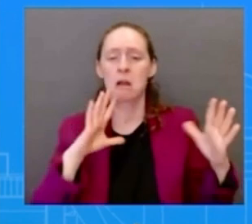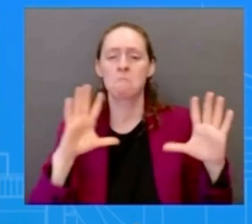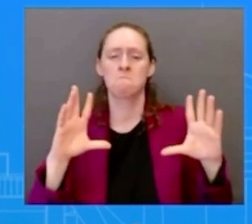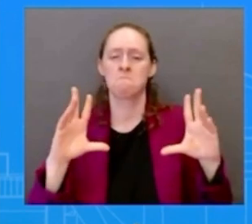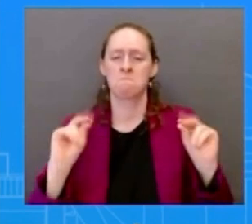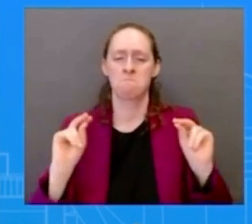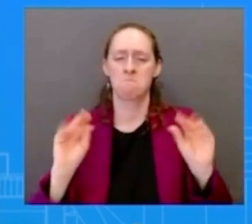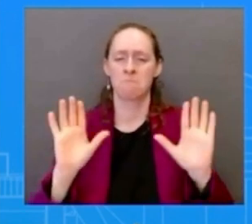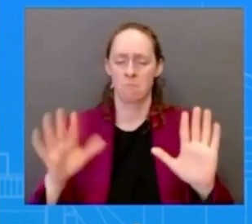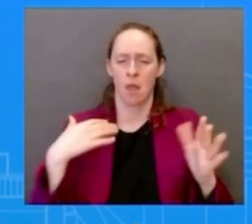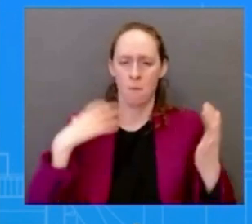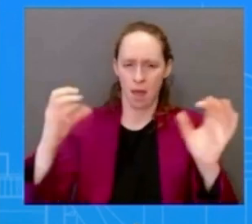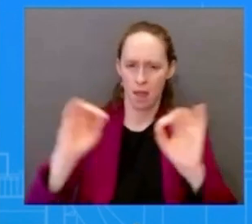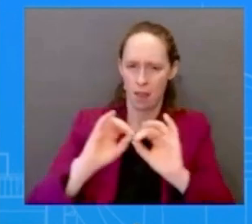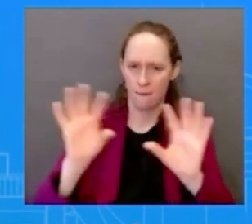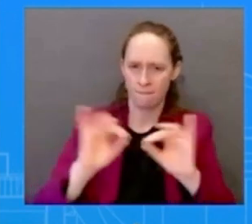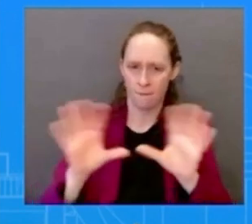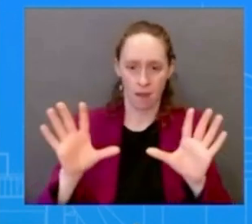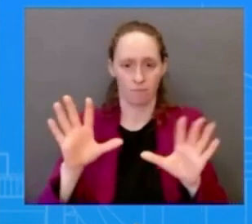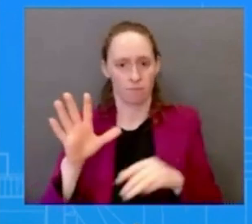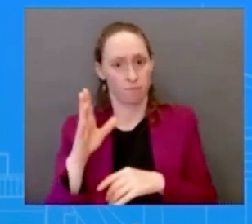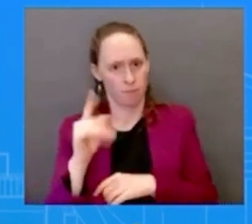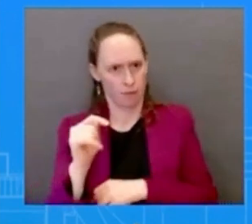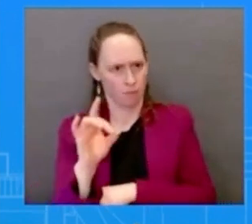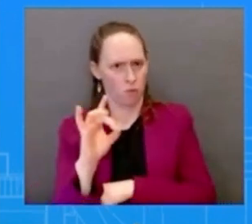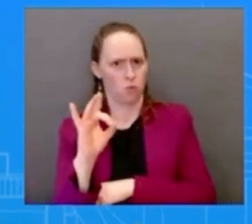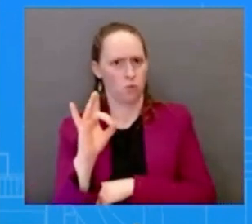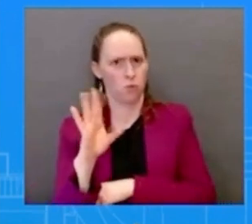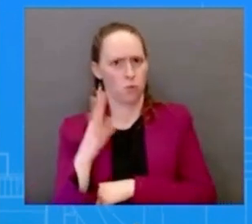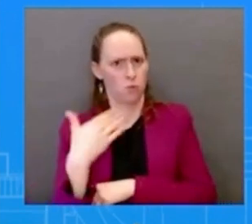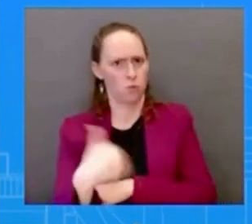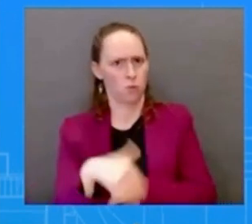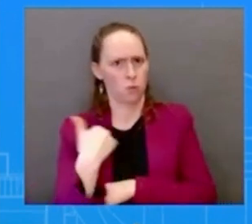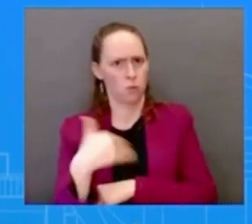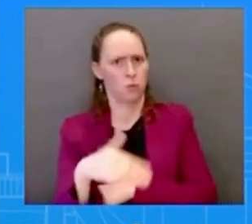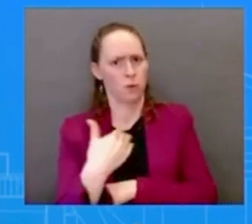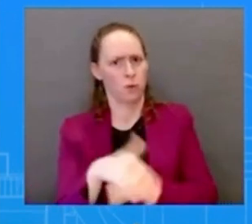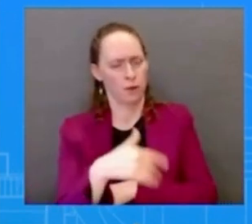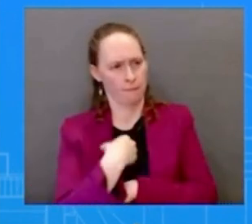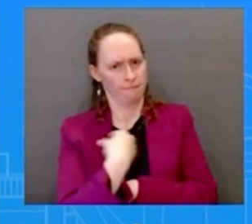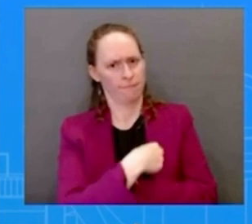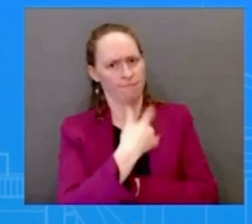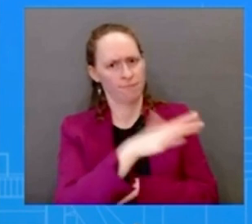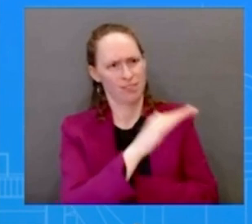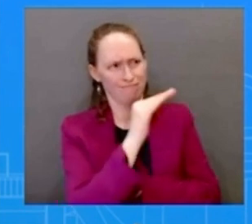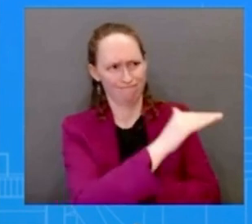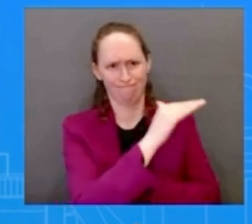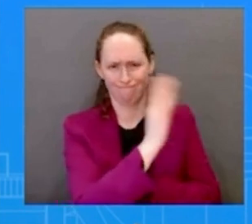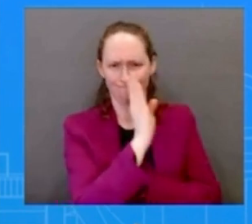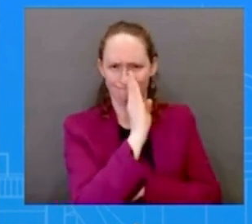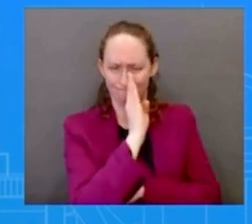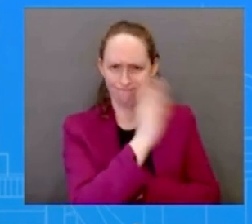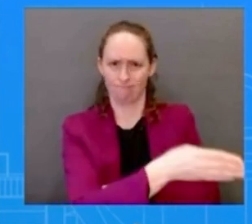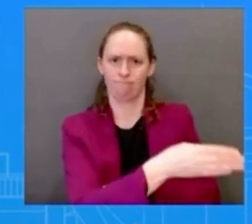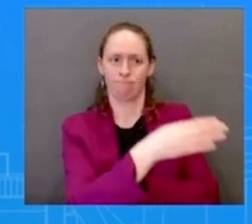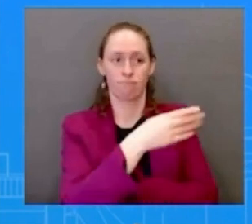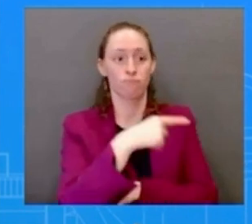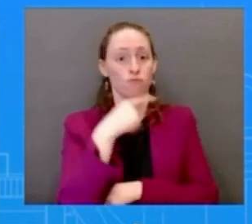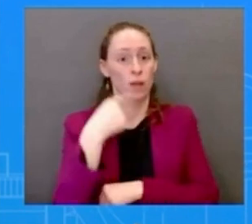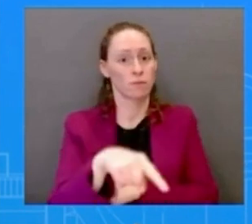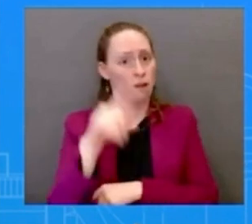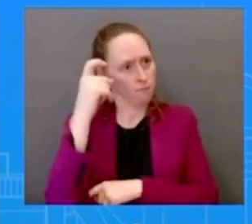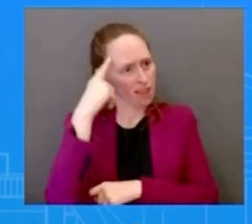reckless and dangerous we have raised those concerns directly with russian leadership and we will continue to exercise our rights in international